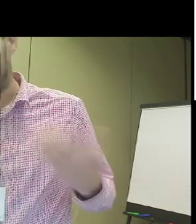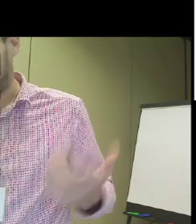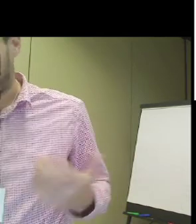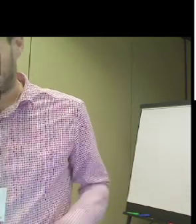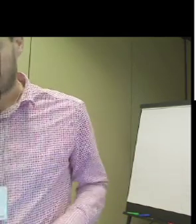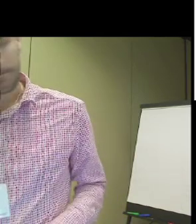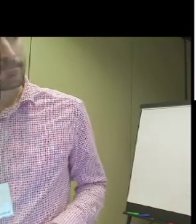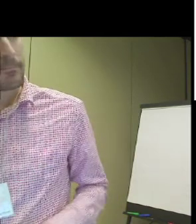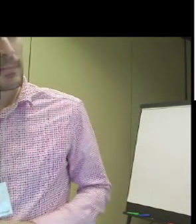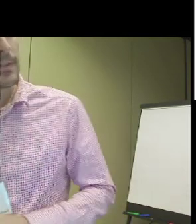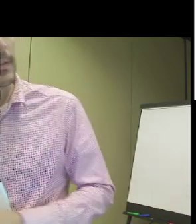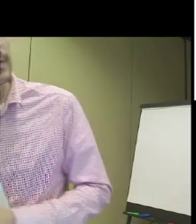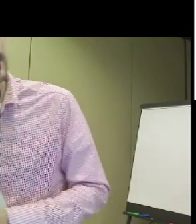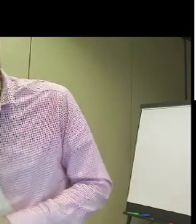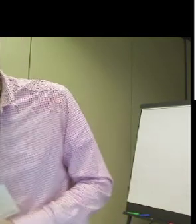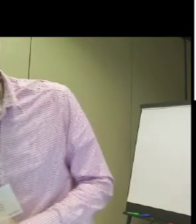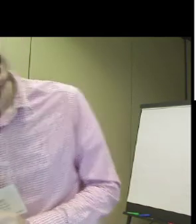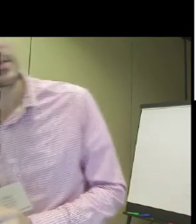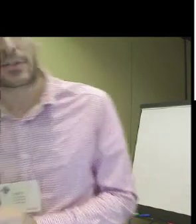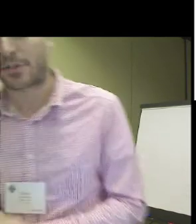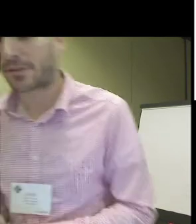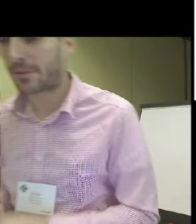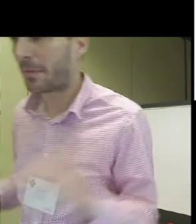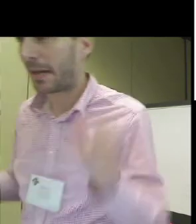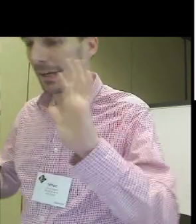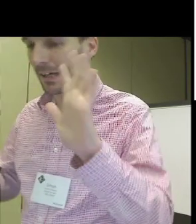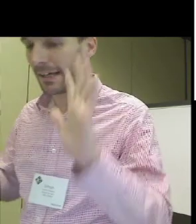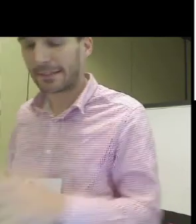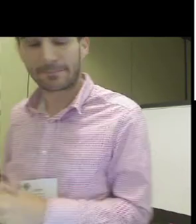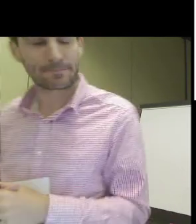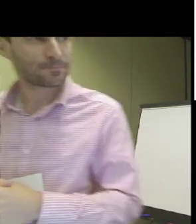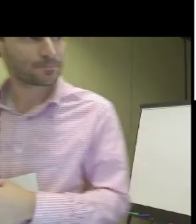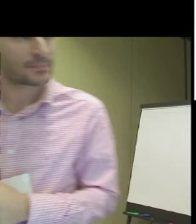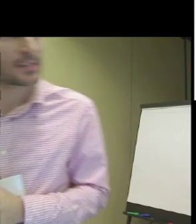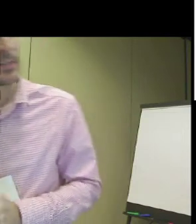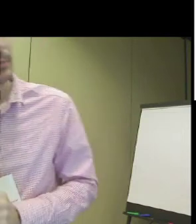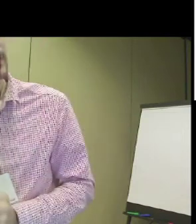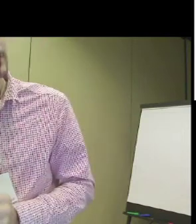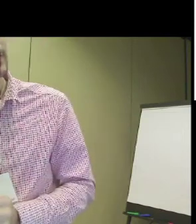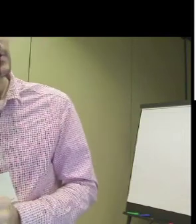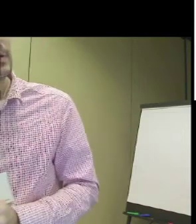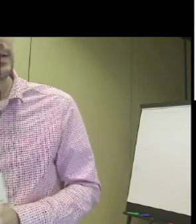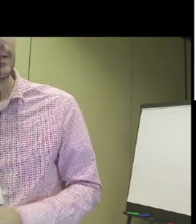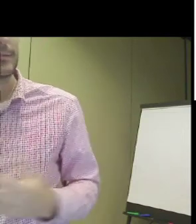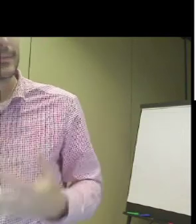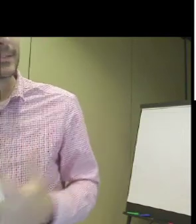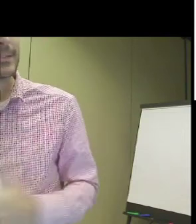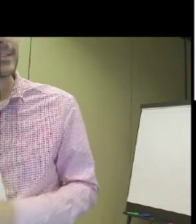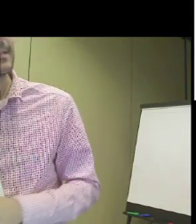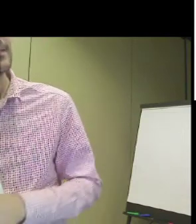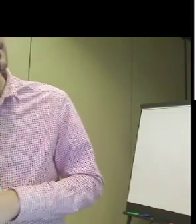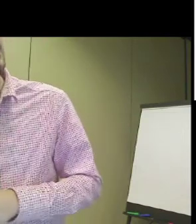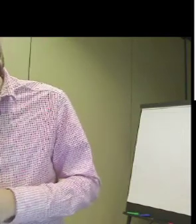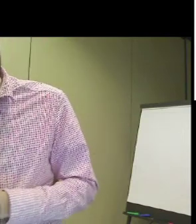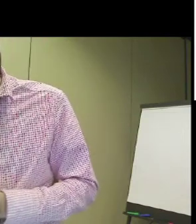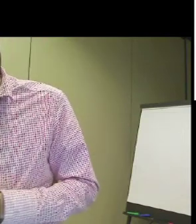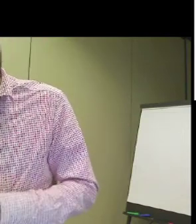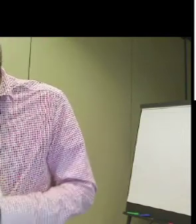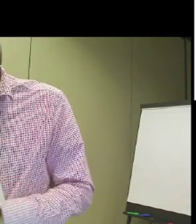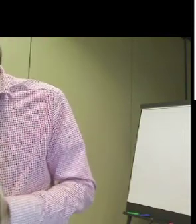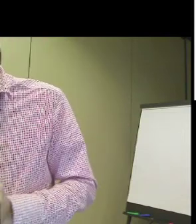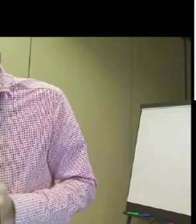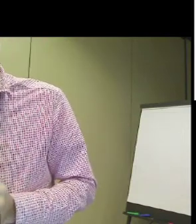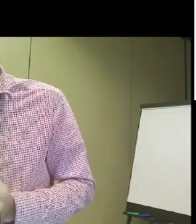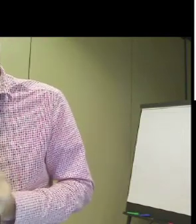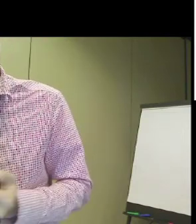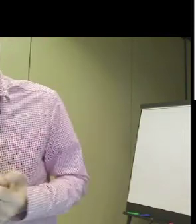that's just a thing. It's not just a black situation. It's really still shining